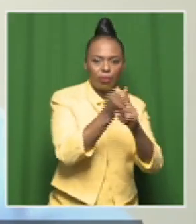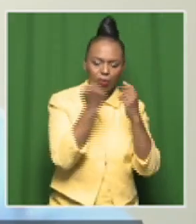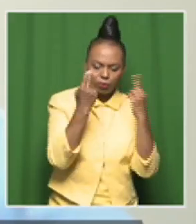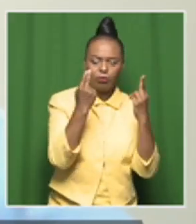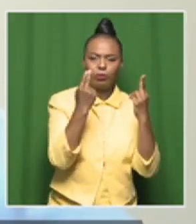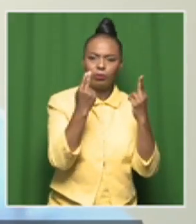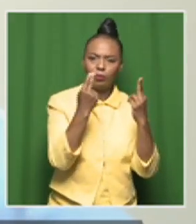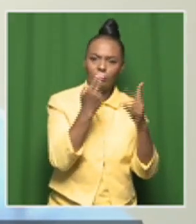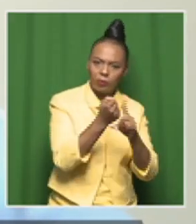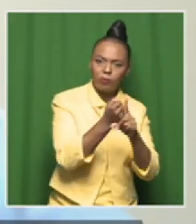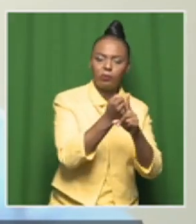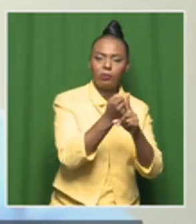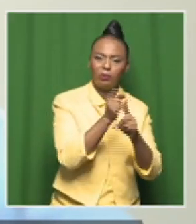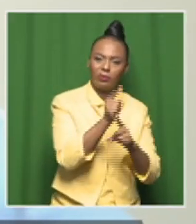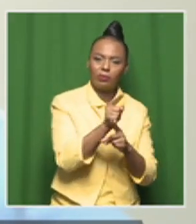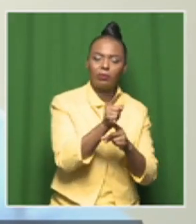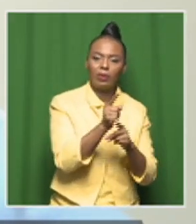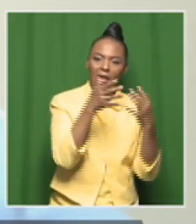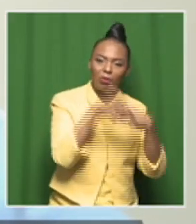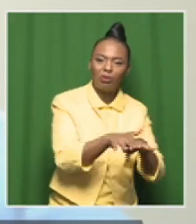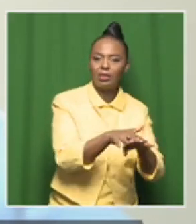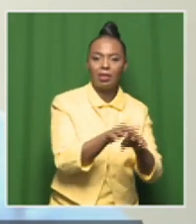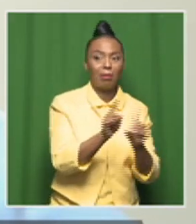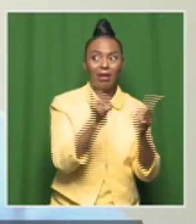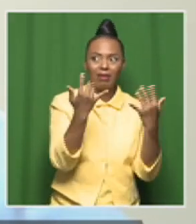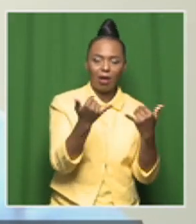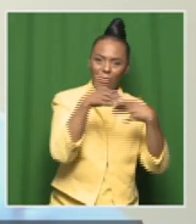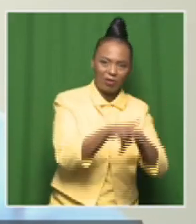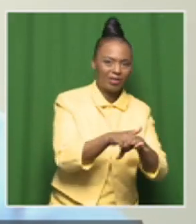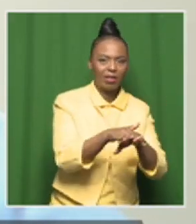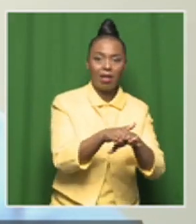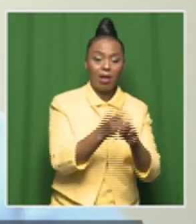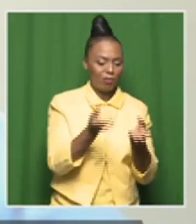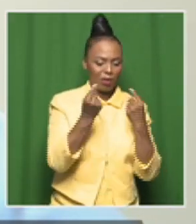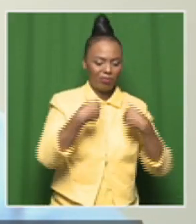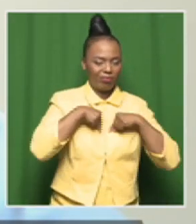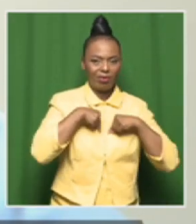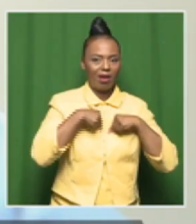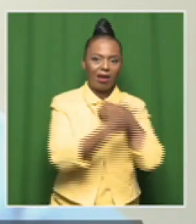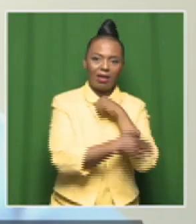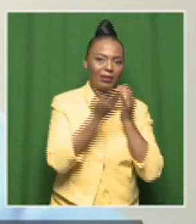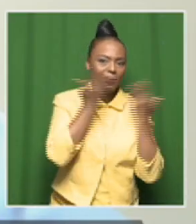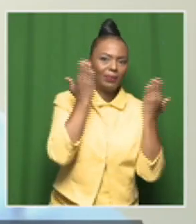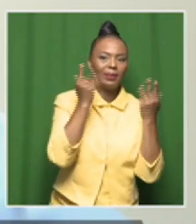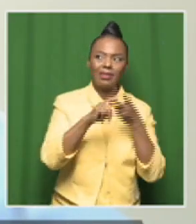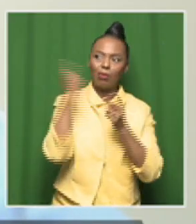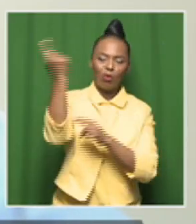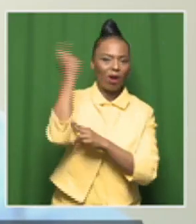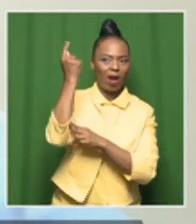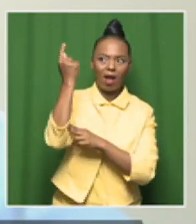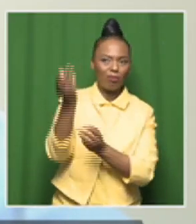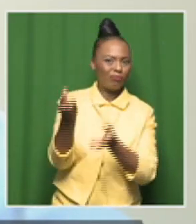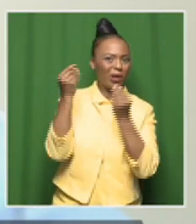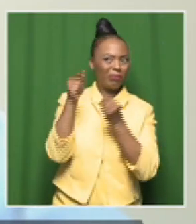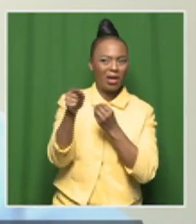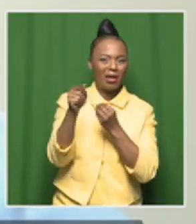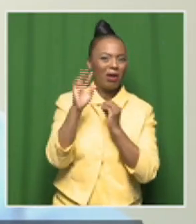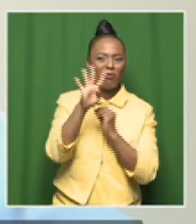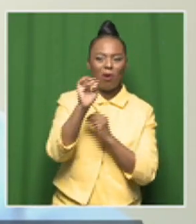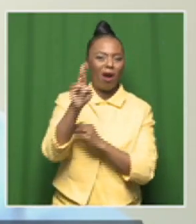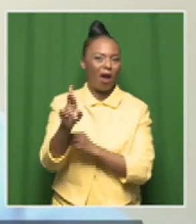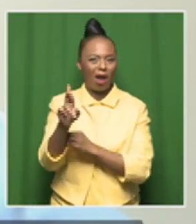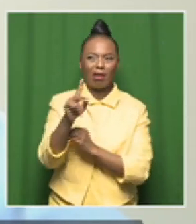And at the moment, we are not getting that at a national level, and we're certainly not getting that at a rural level, where there's significant